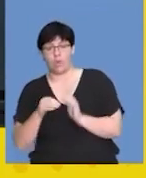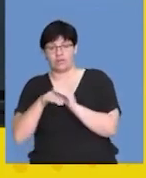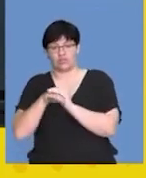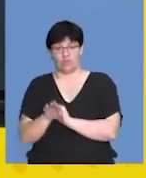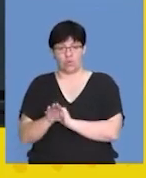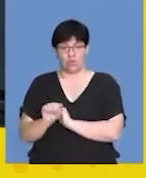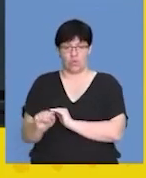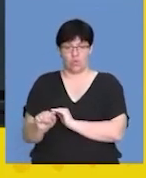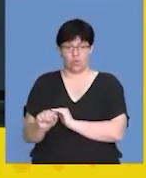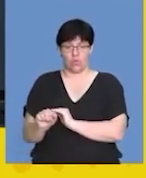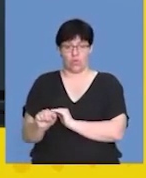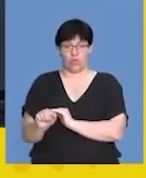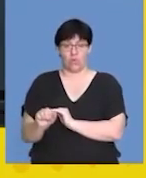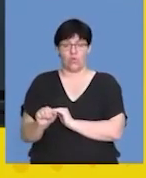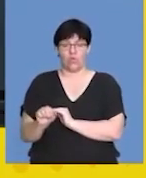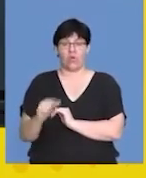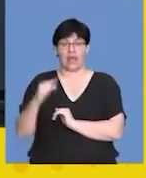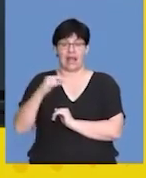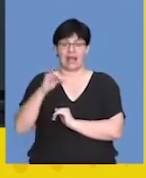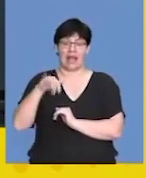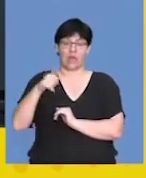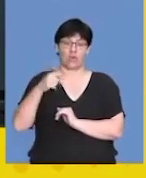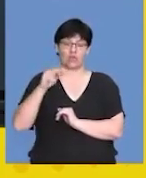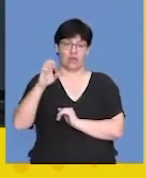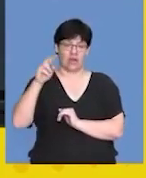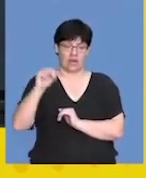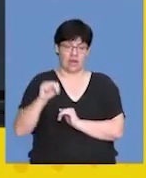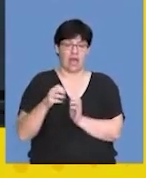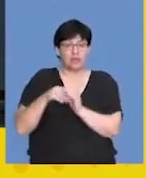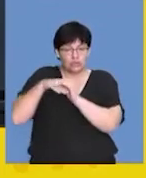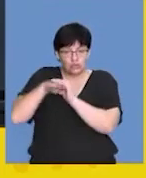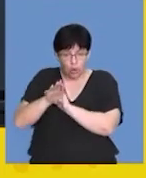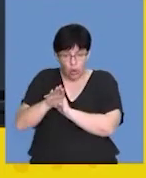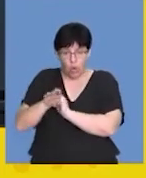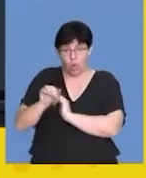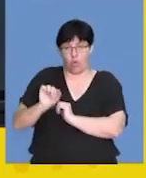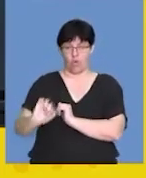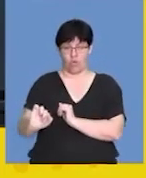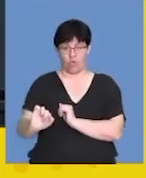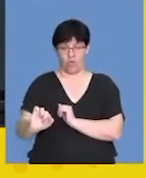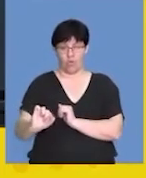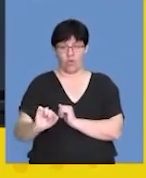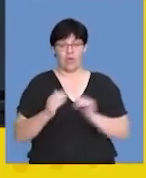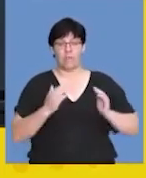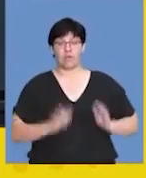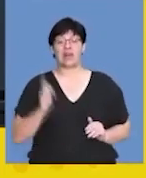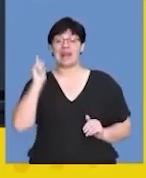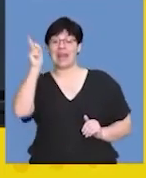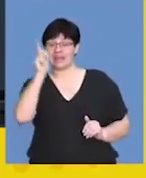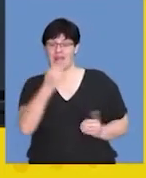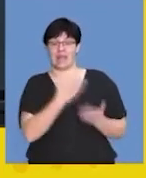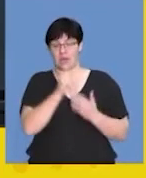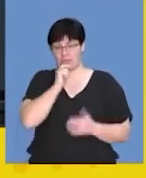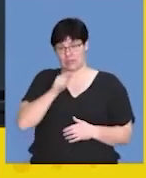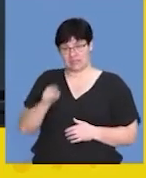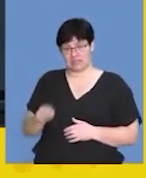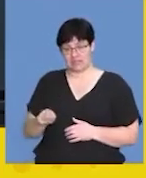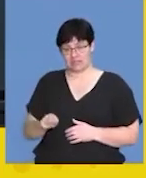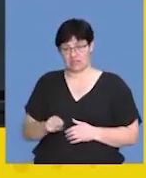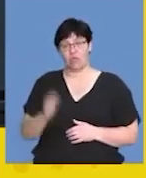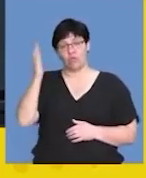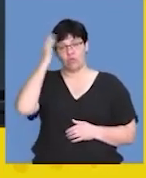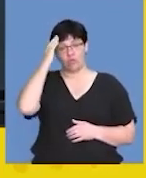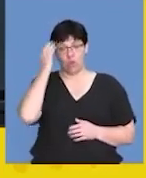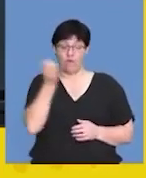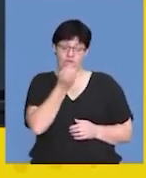as glycogen, which is a stored carbohydrate that the body would then use when it's needed. So we know that